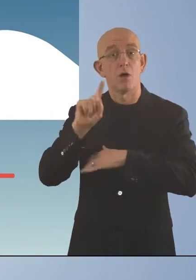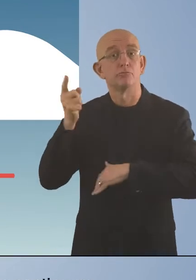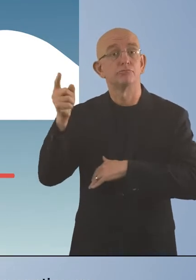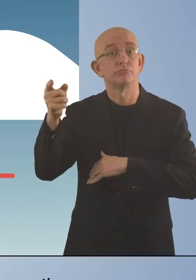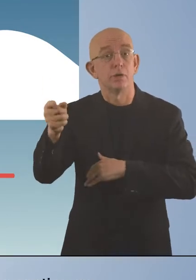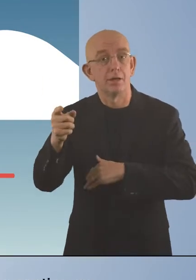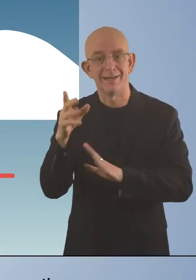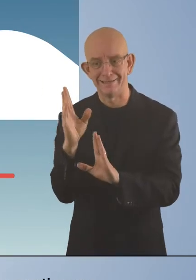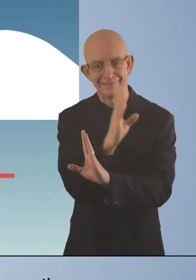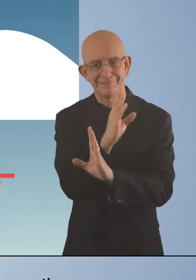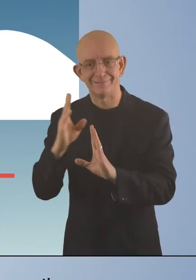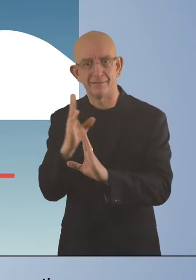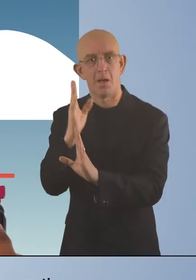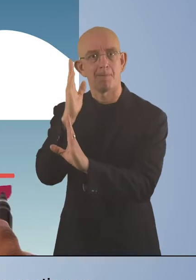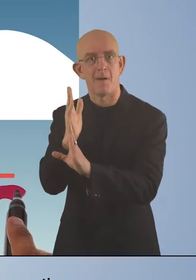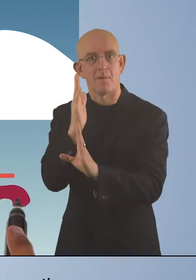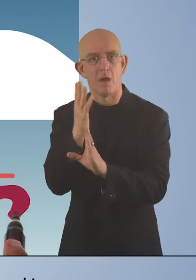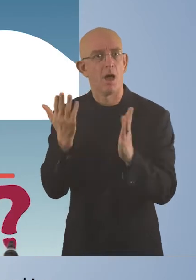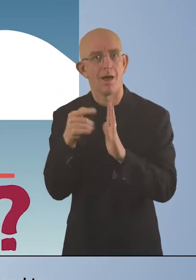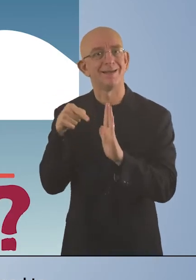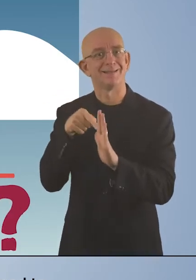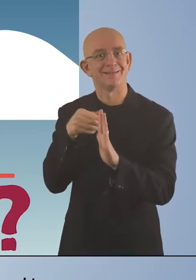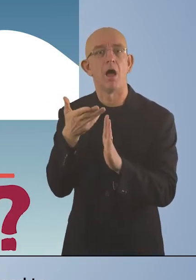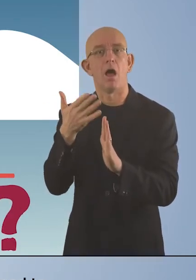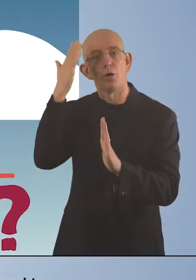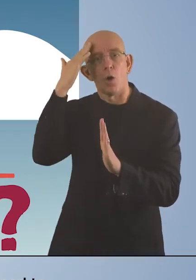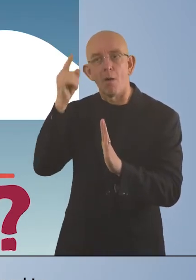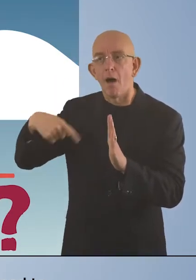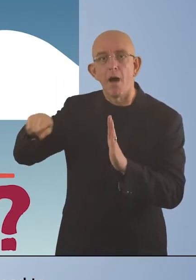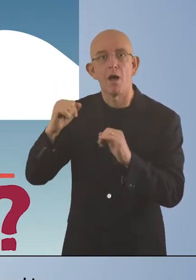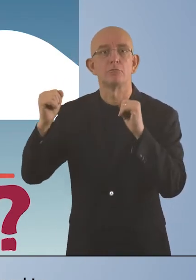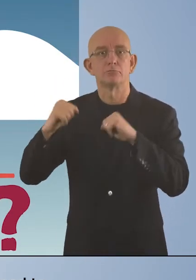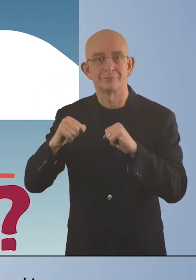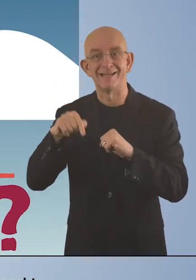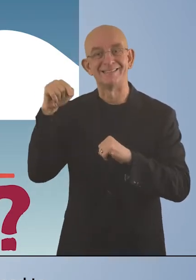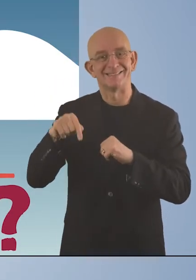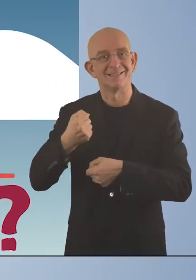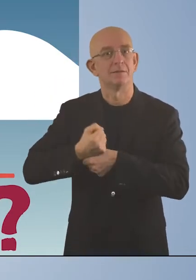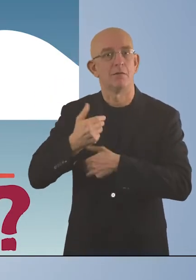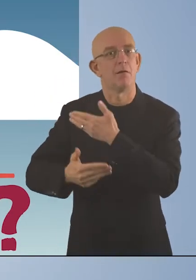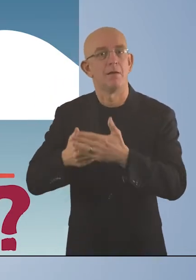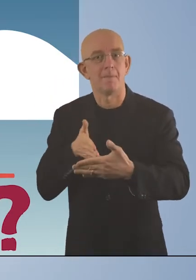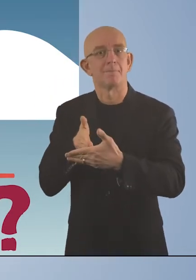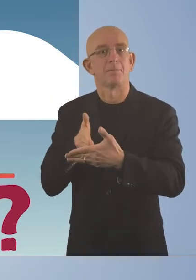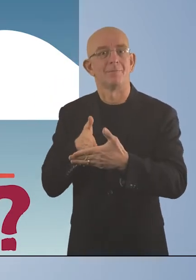The cut-off point selected on the walking continuum depends on the reason why we need to know people's level of functioning.